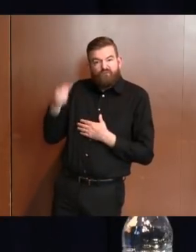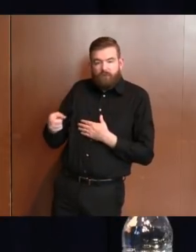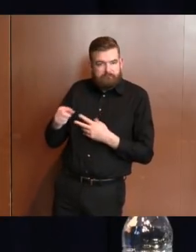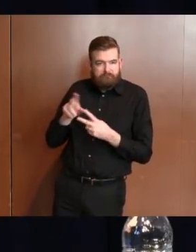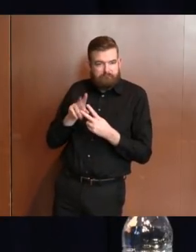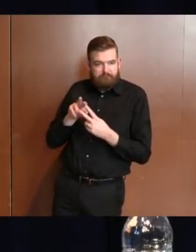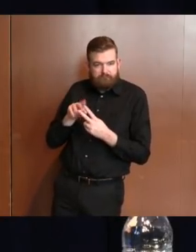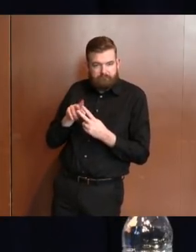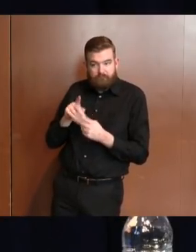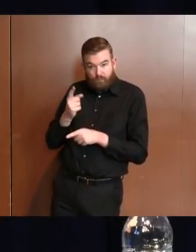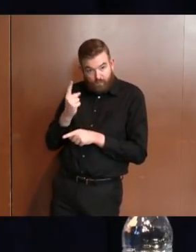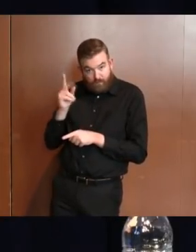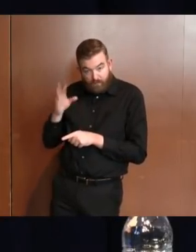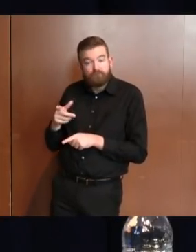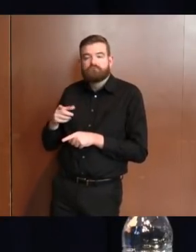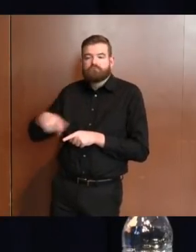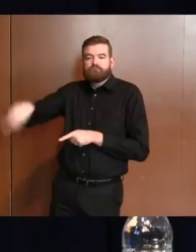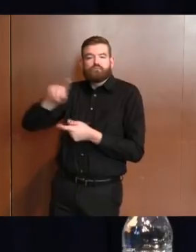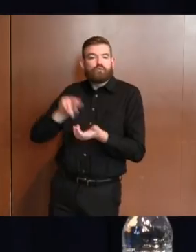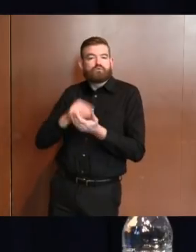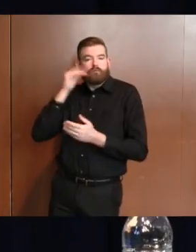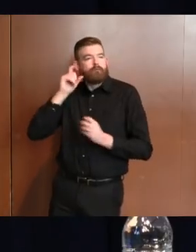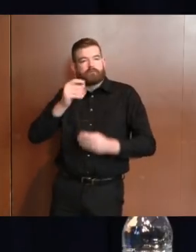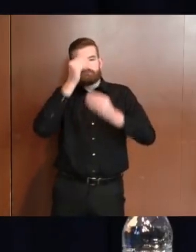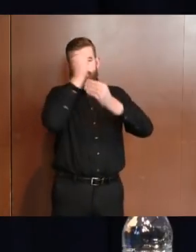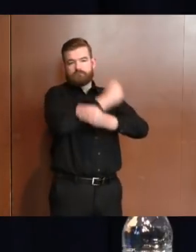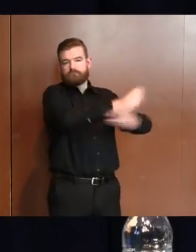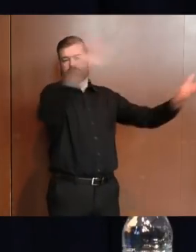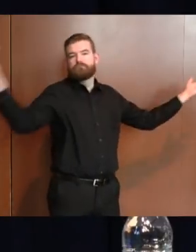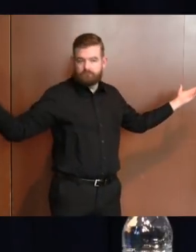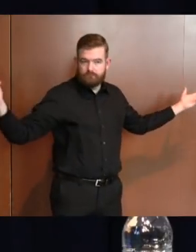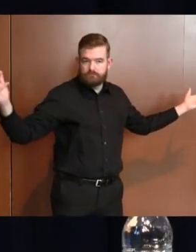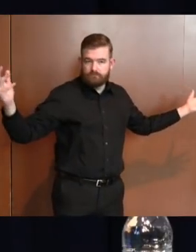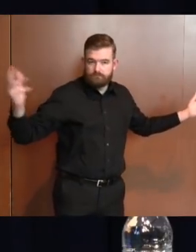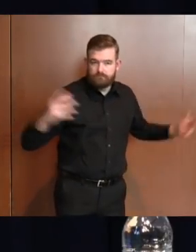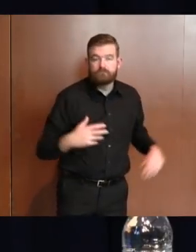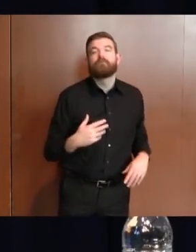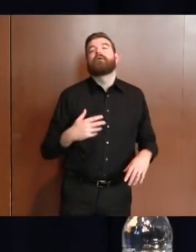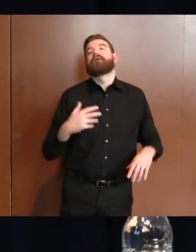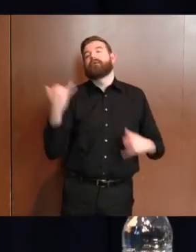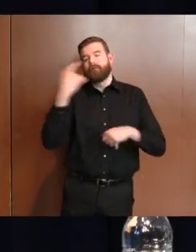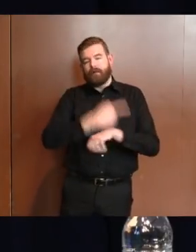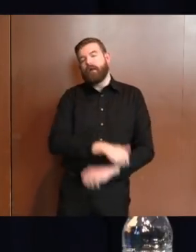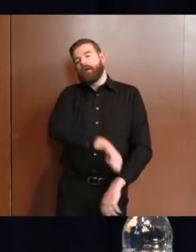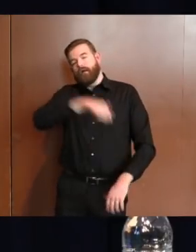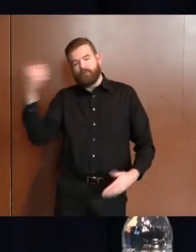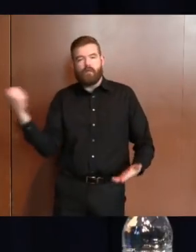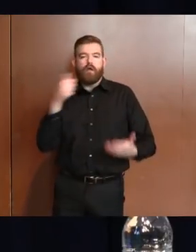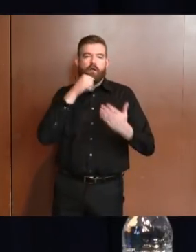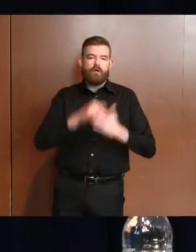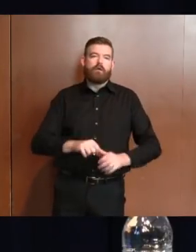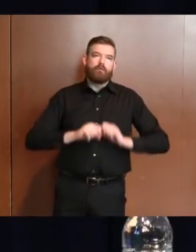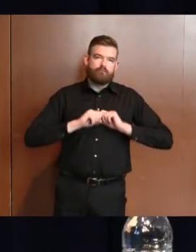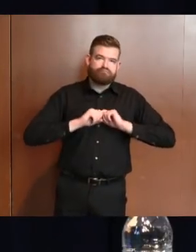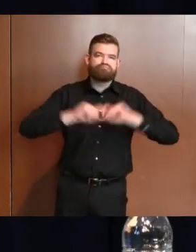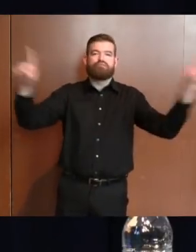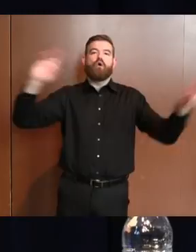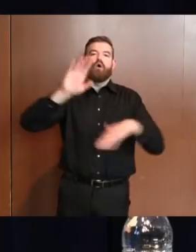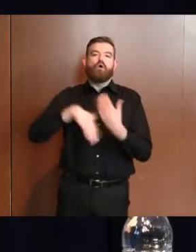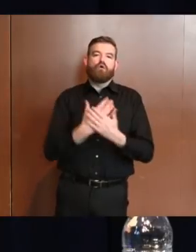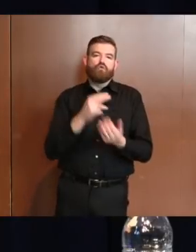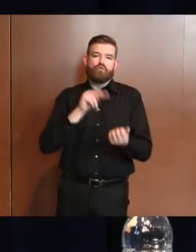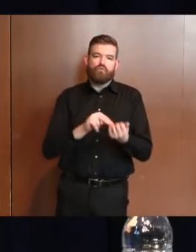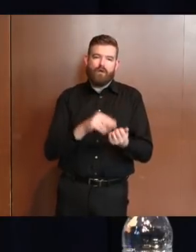Today, I will be sending a follow-up notification to all long-term care facilities with specific